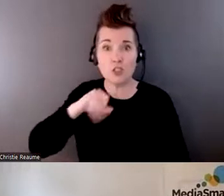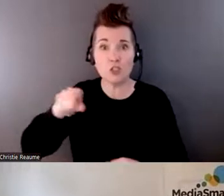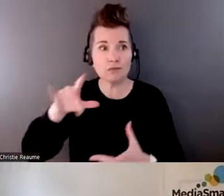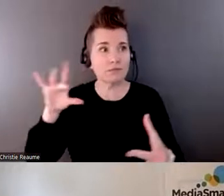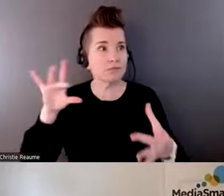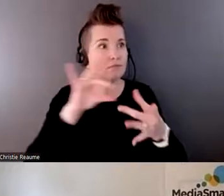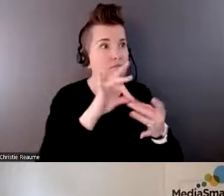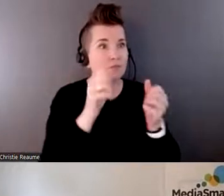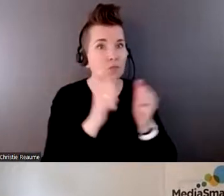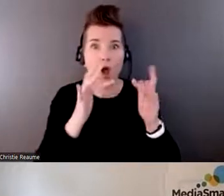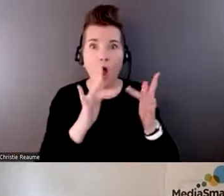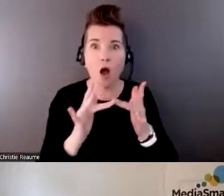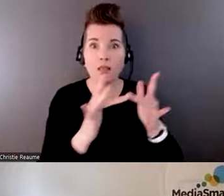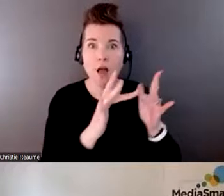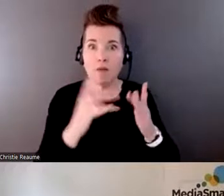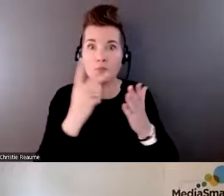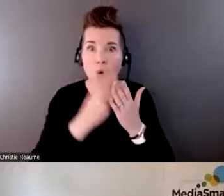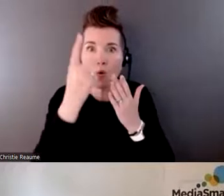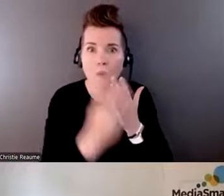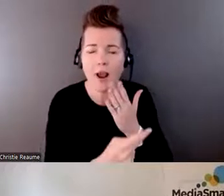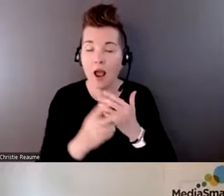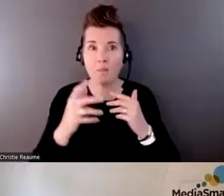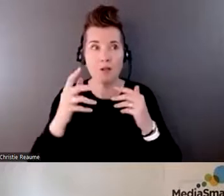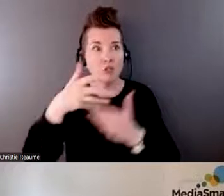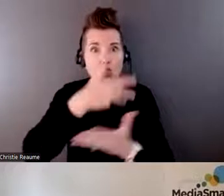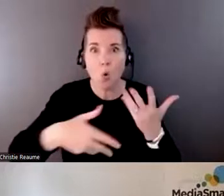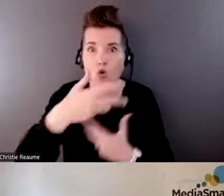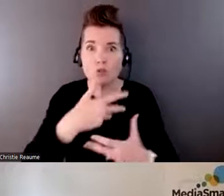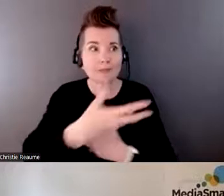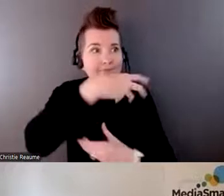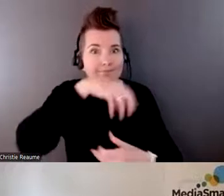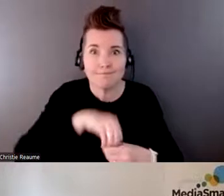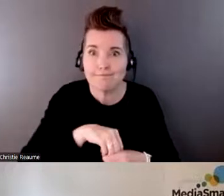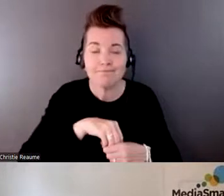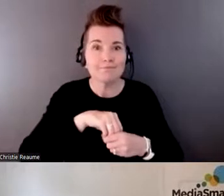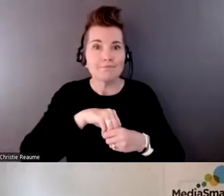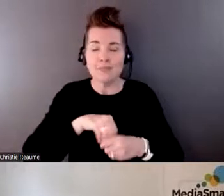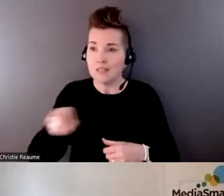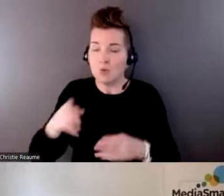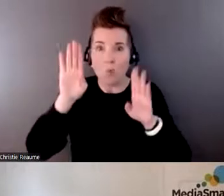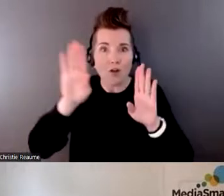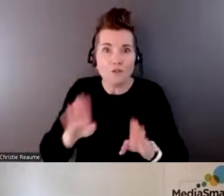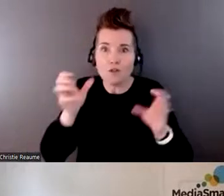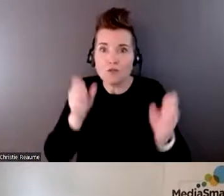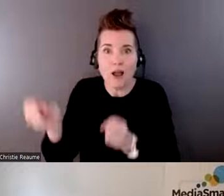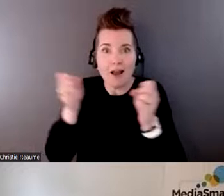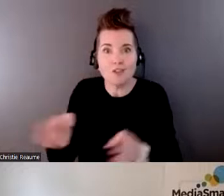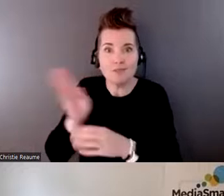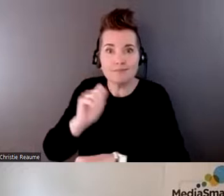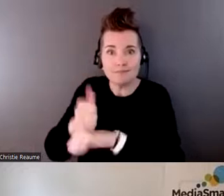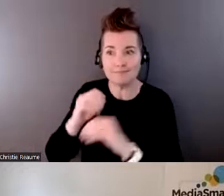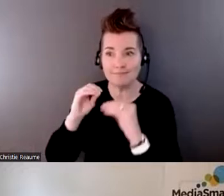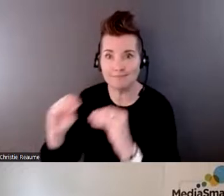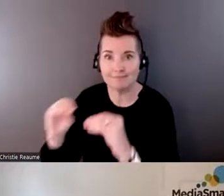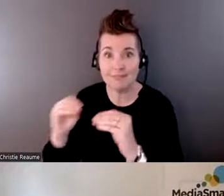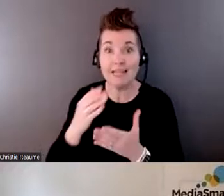It can increase their social participation. And so it's a great strategy. Some communities have developed tablet lending